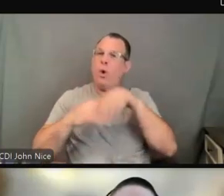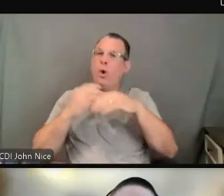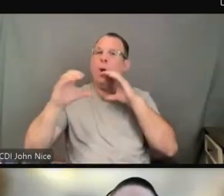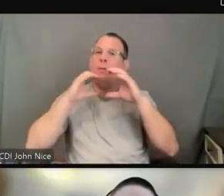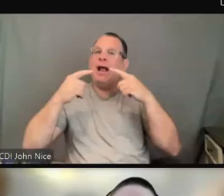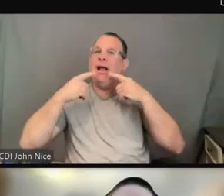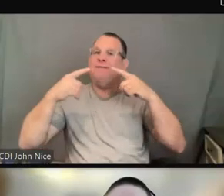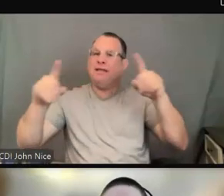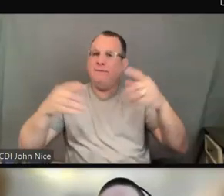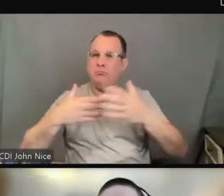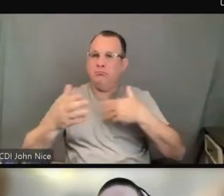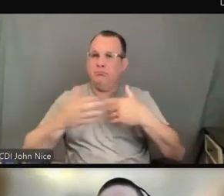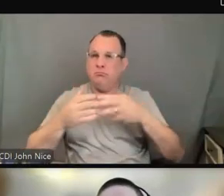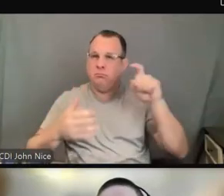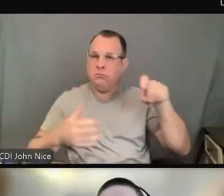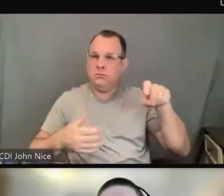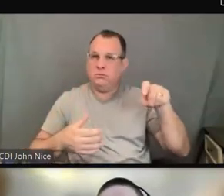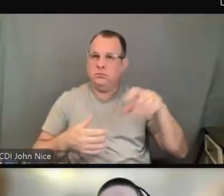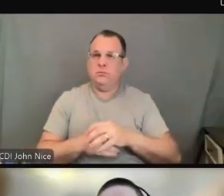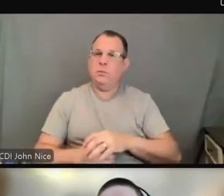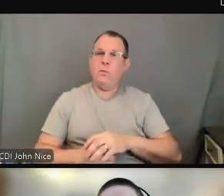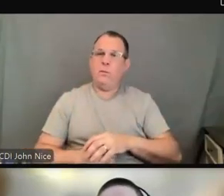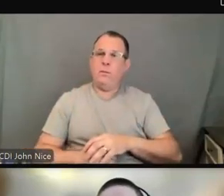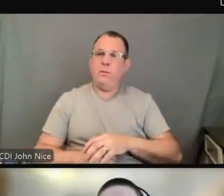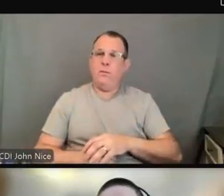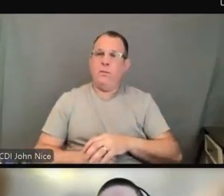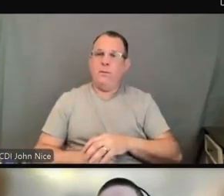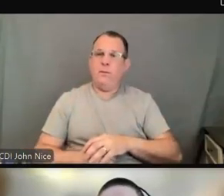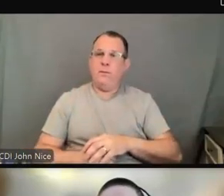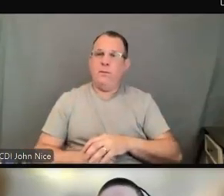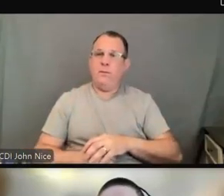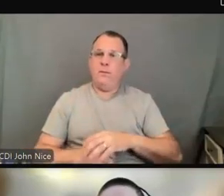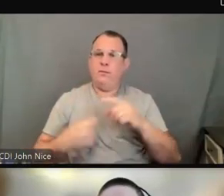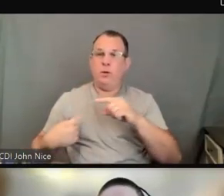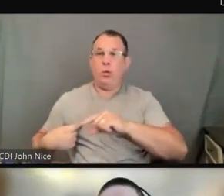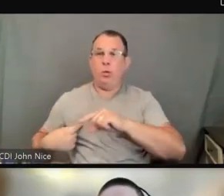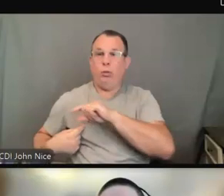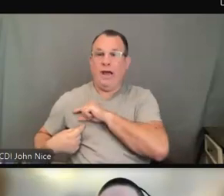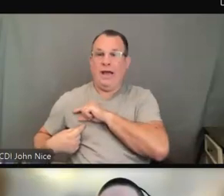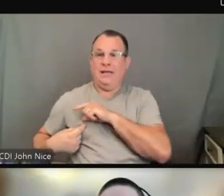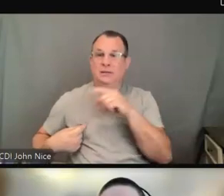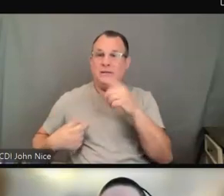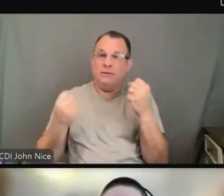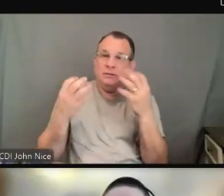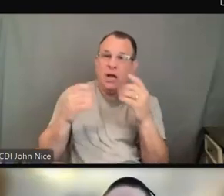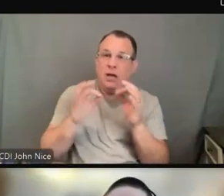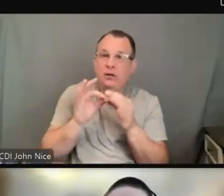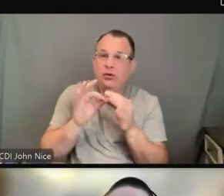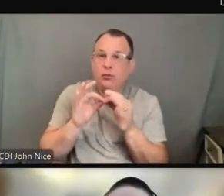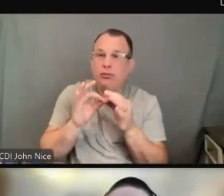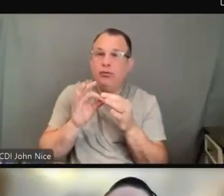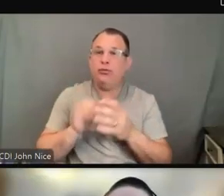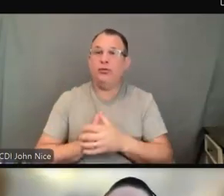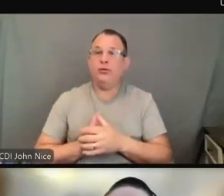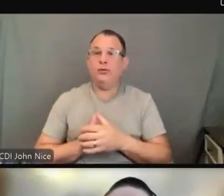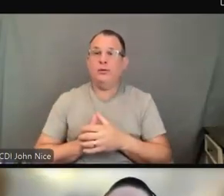This slide specifically points out that qualified sign language interpreters are one form of an aid or